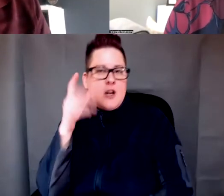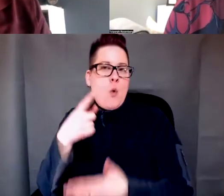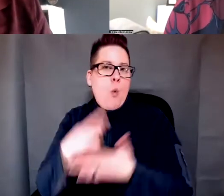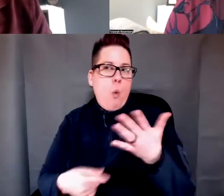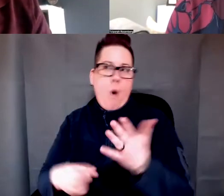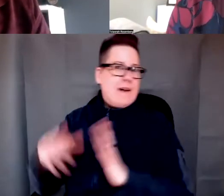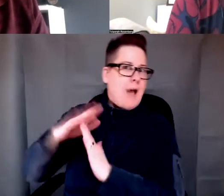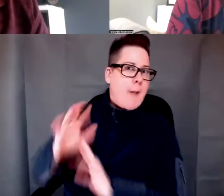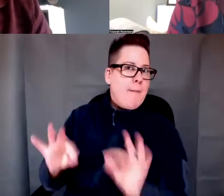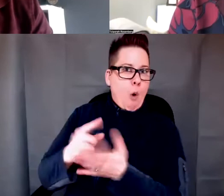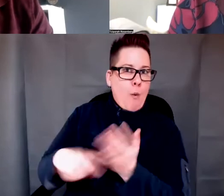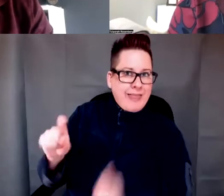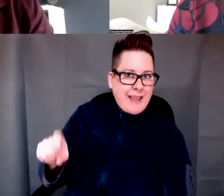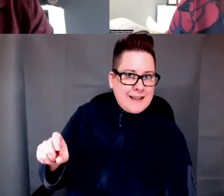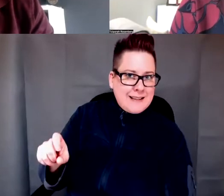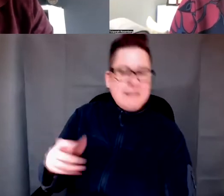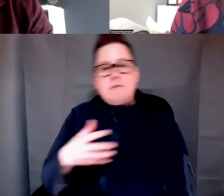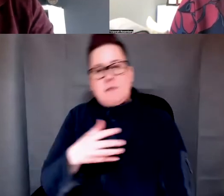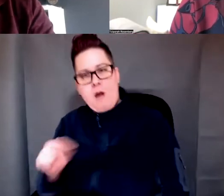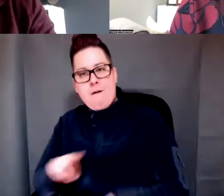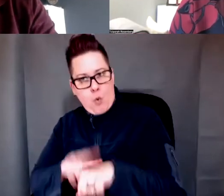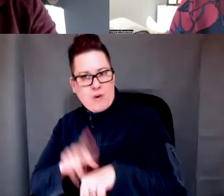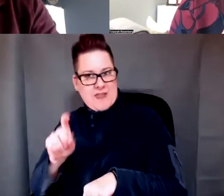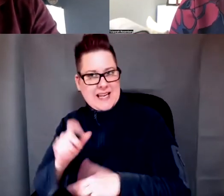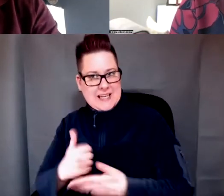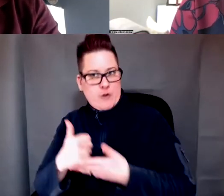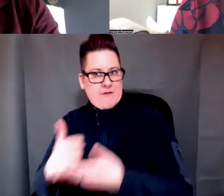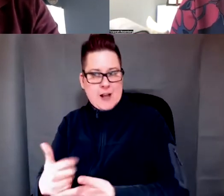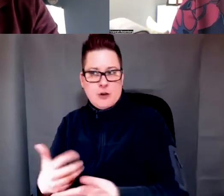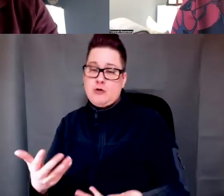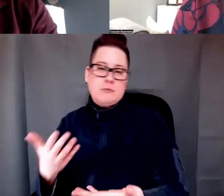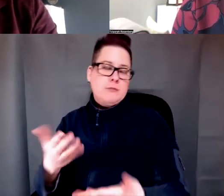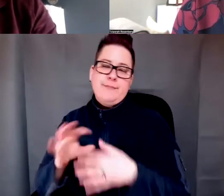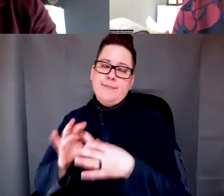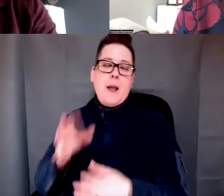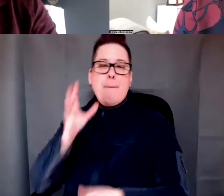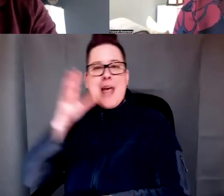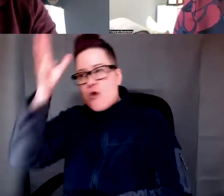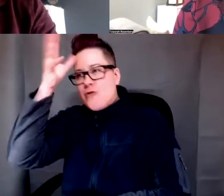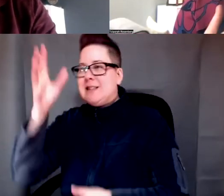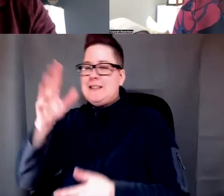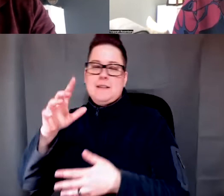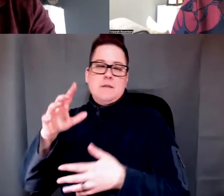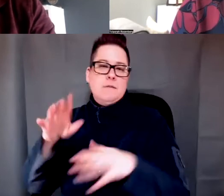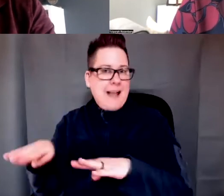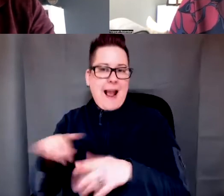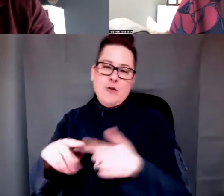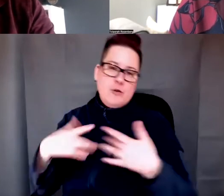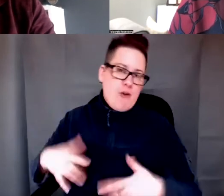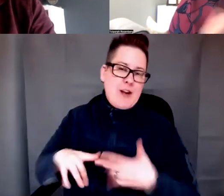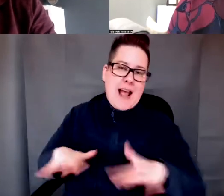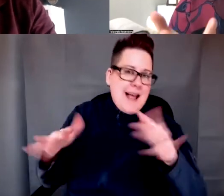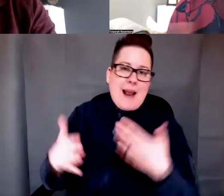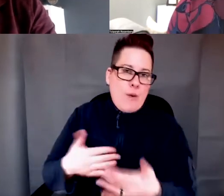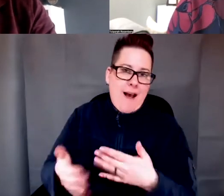and what people really need, in addition to the evidence-based interventions, whether it's around parenting or externalizing behavior or depression or anxiety.